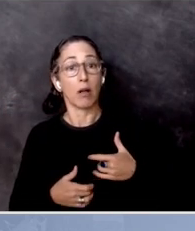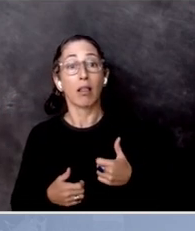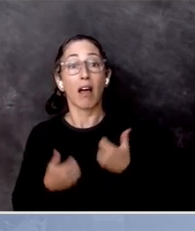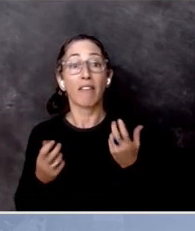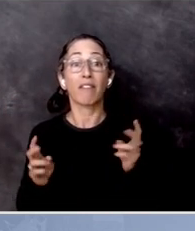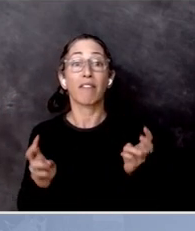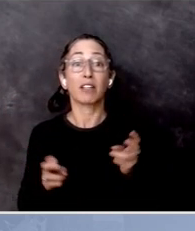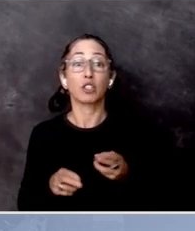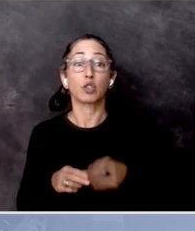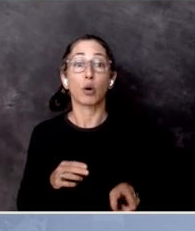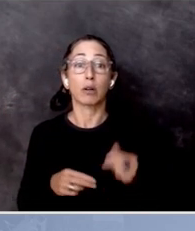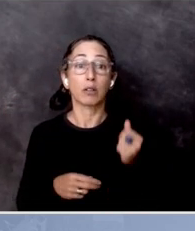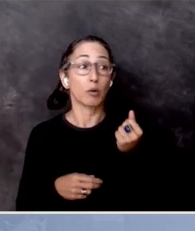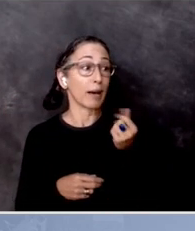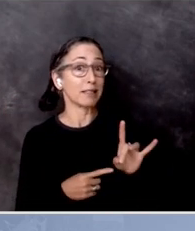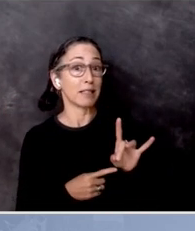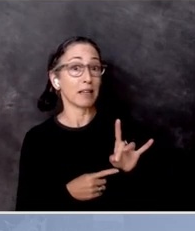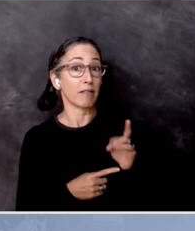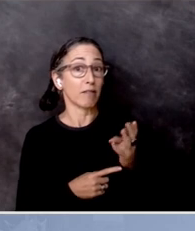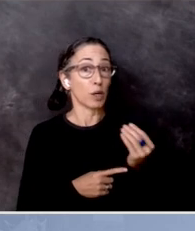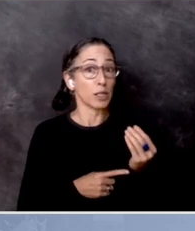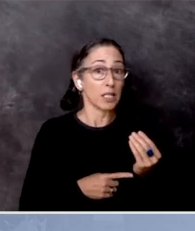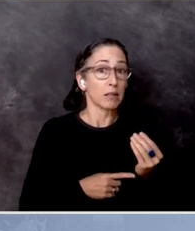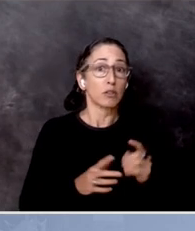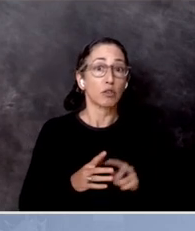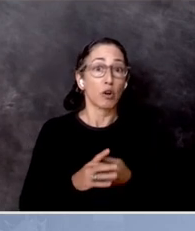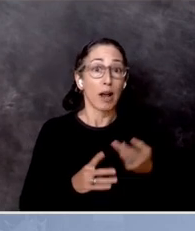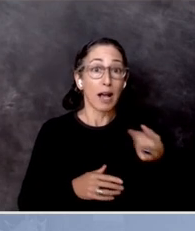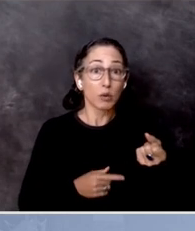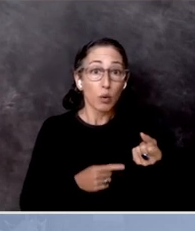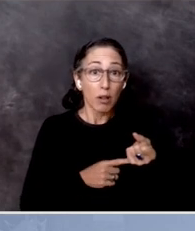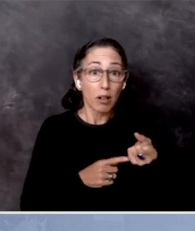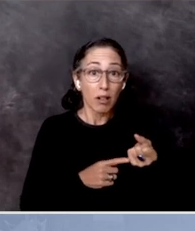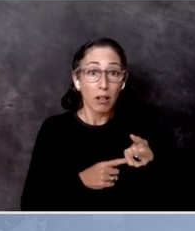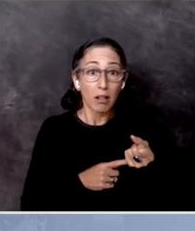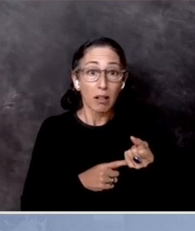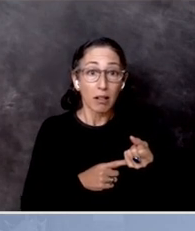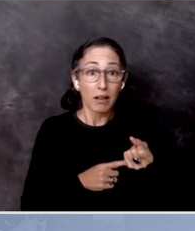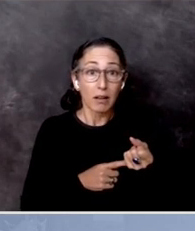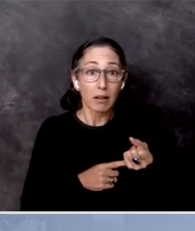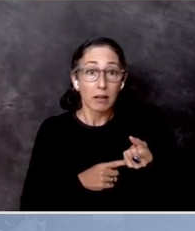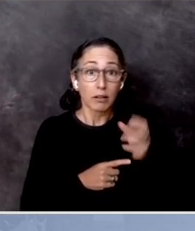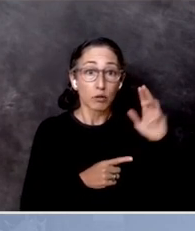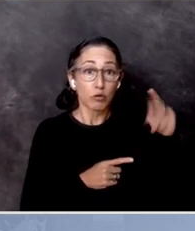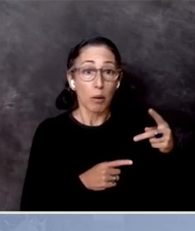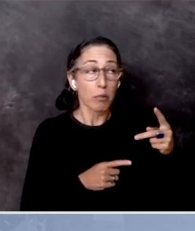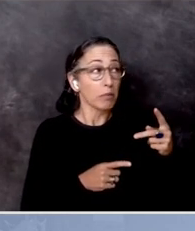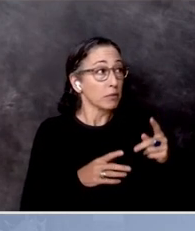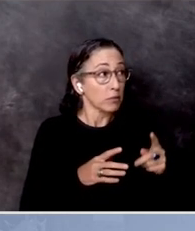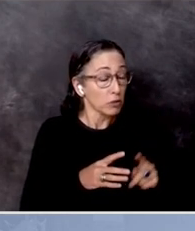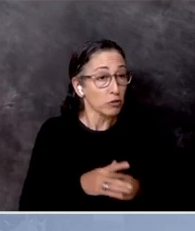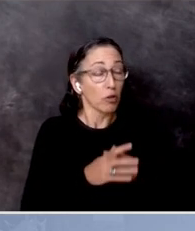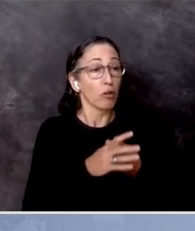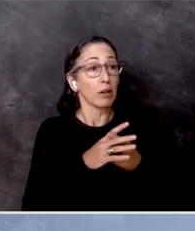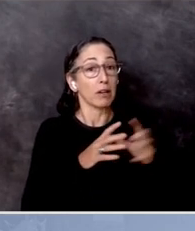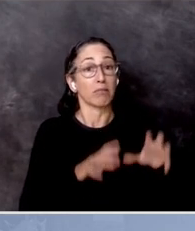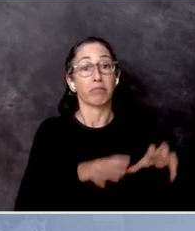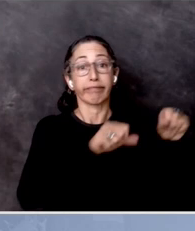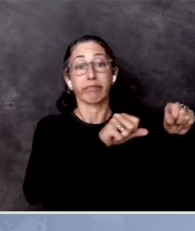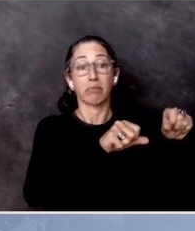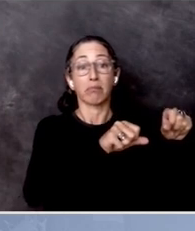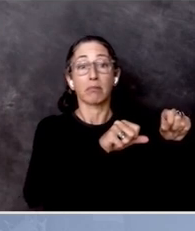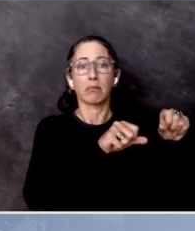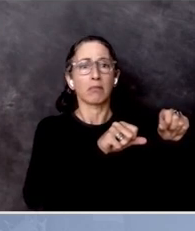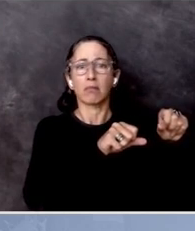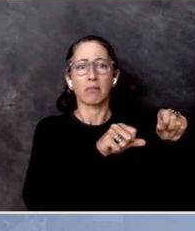18, you were 14. You were just starting high school when this guy got in the air. And they don't say they're not seeing the change. And believe it or not, for